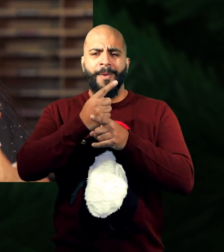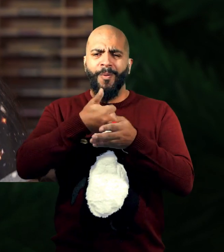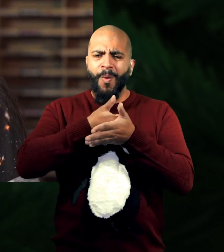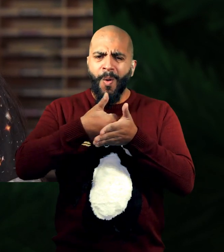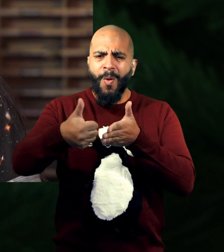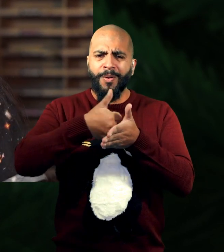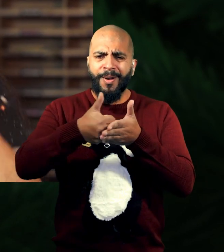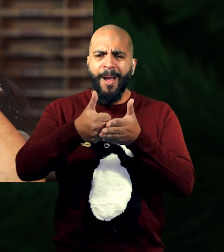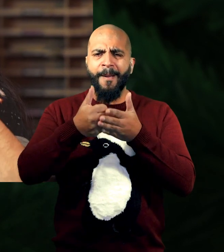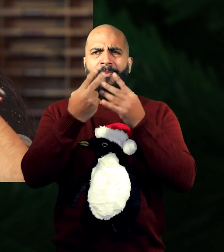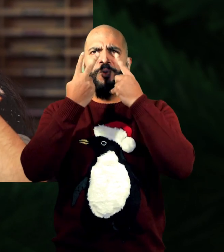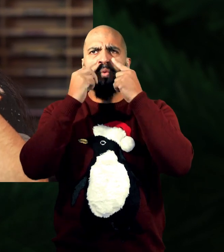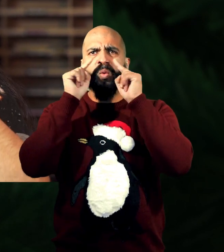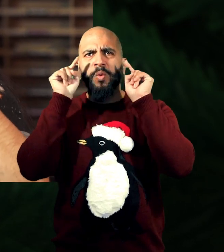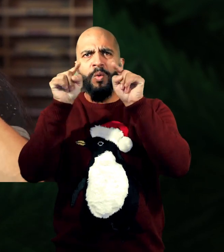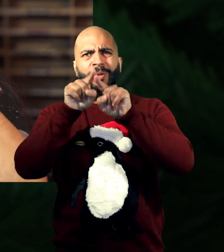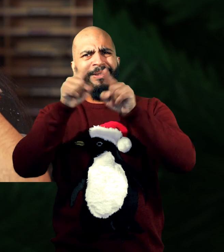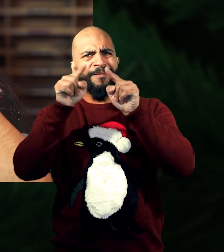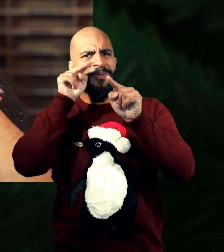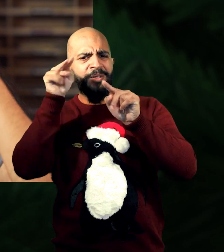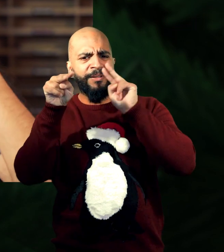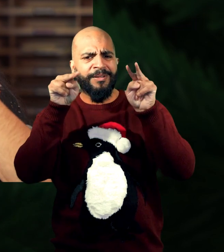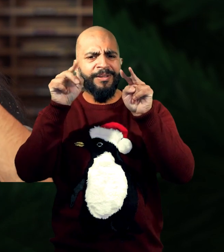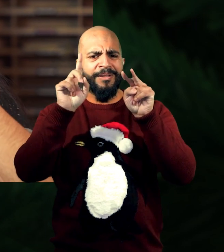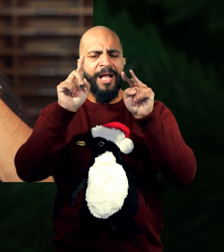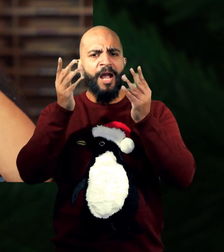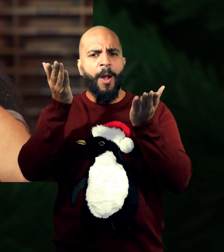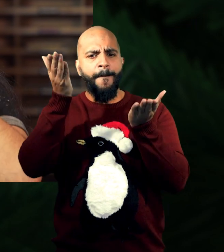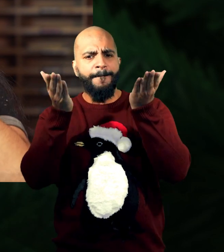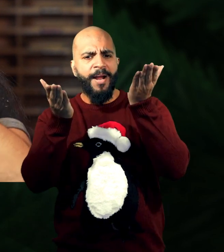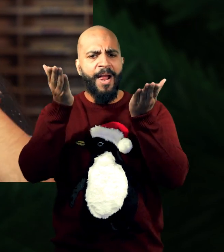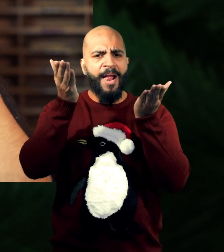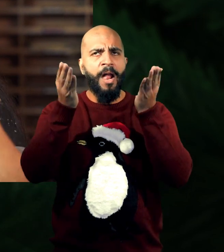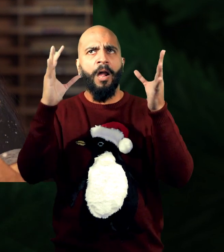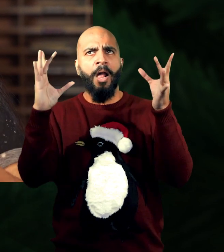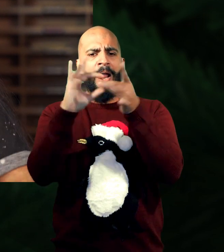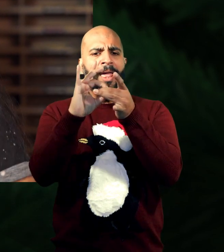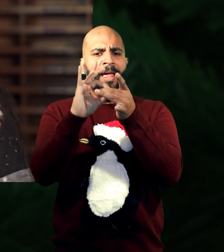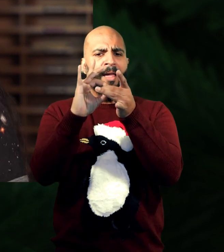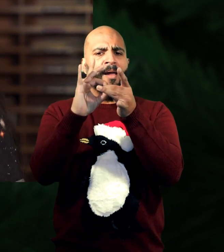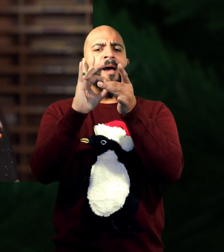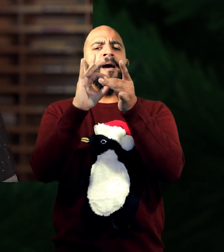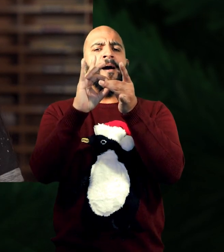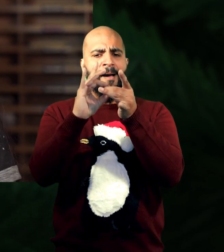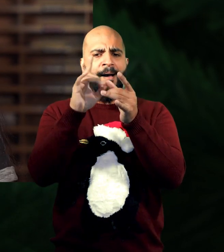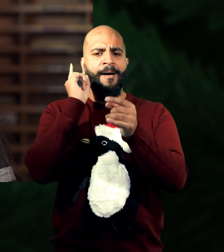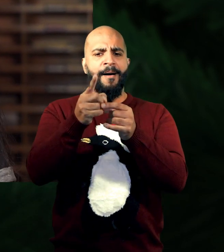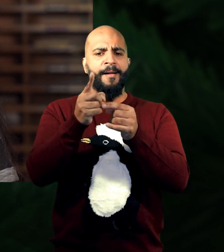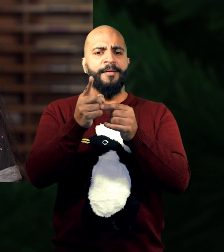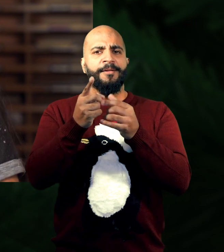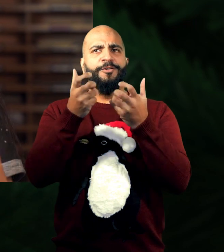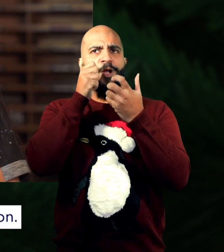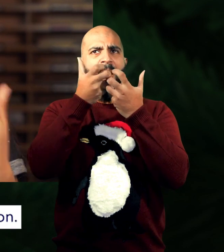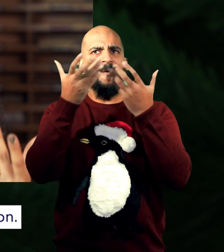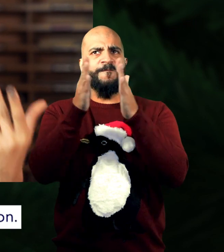the time. It takes two slightly different images from each eye, compares them, combines them, and figures out exactly how far everything